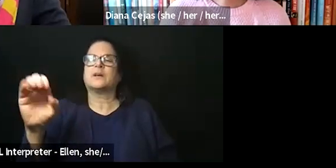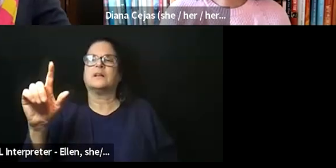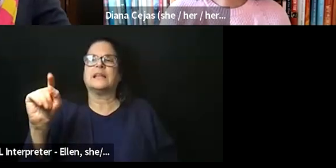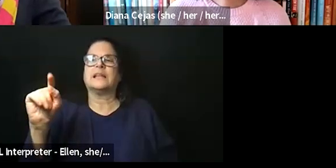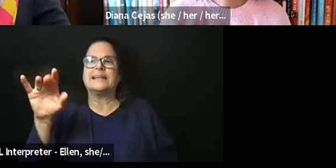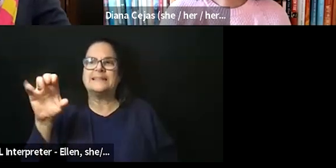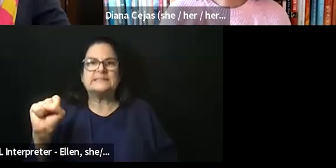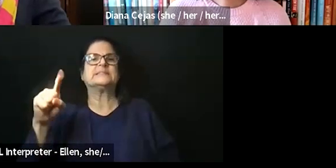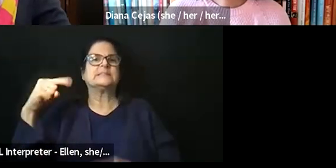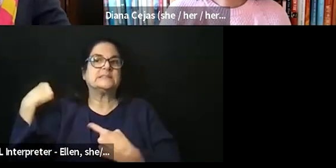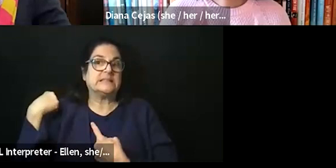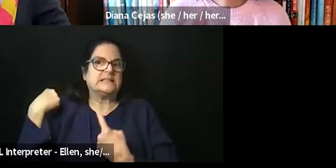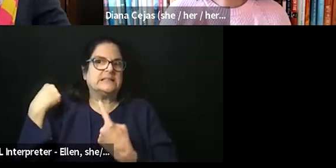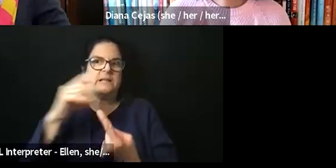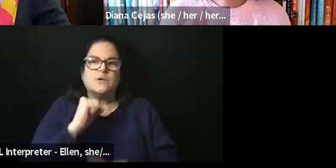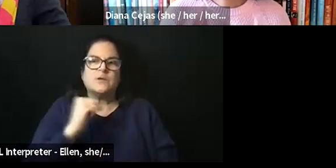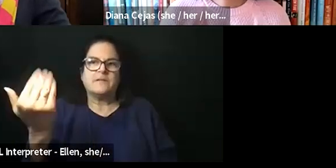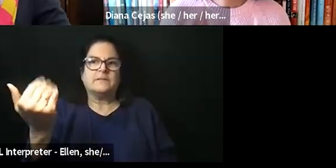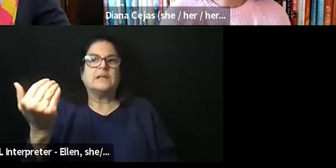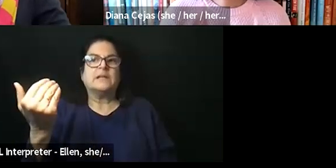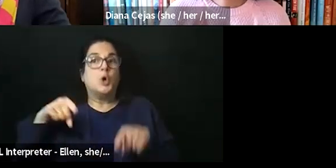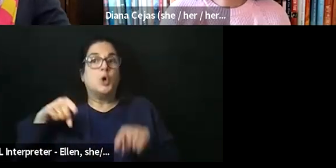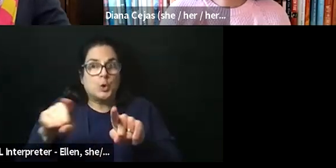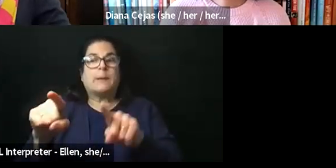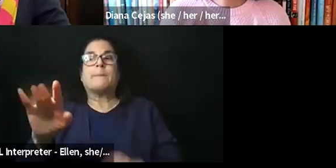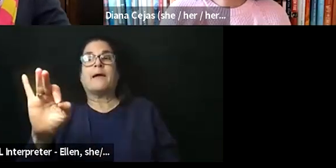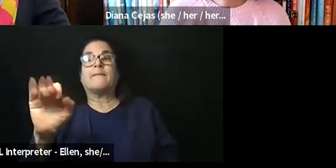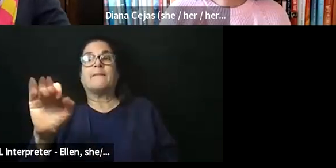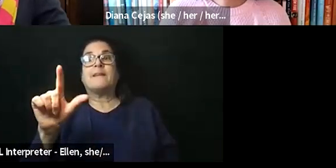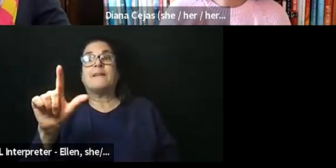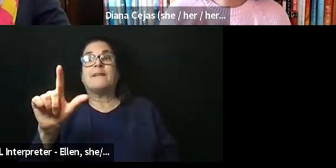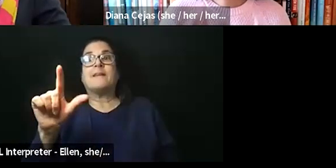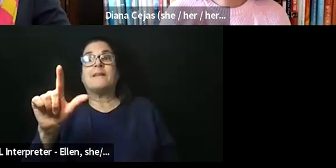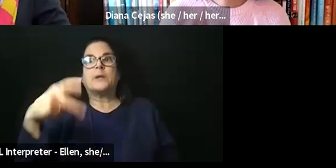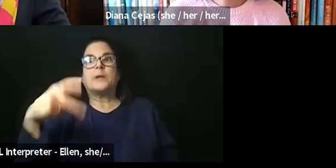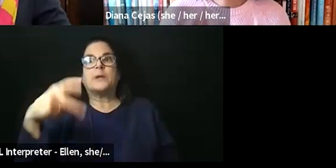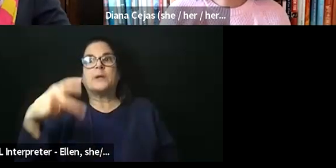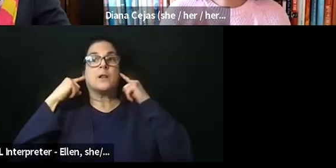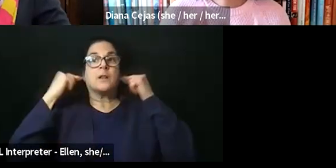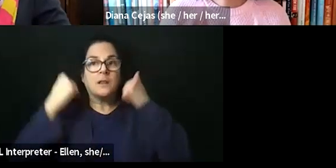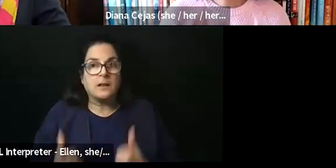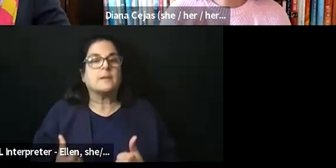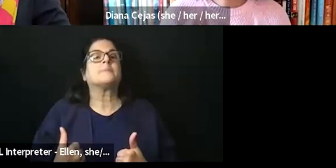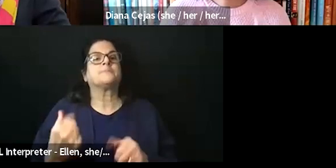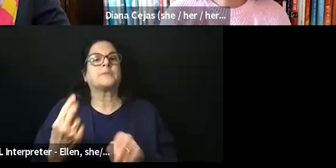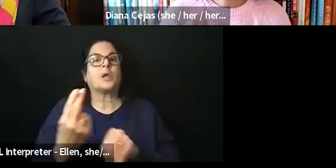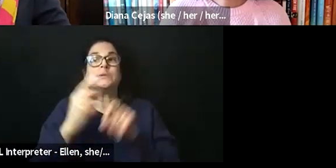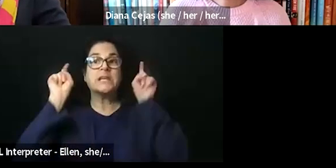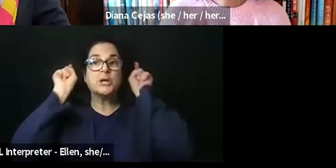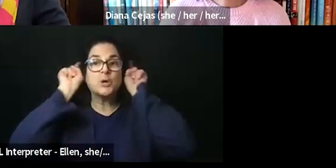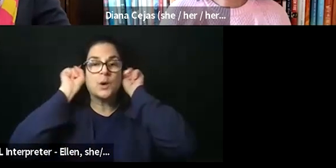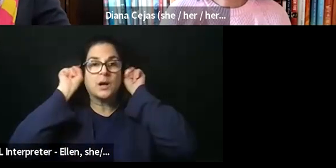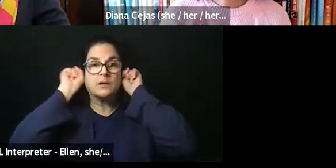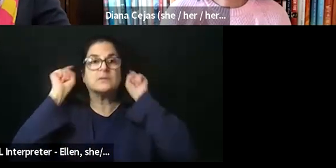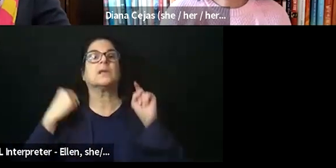hearing loss and do wear bilateral hearing aids, as well as using Roger mic, as well as using an amplified